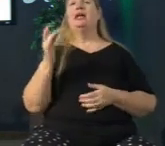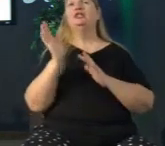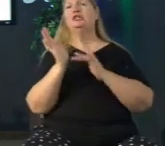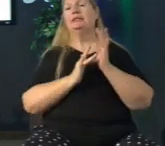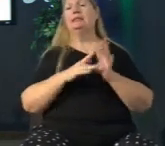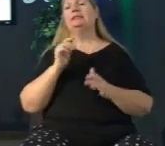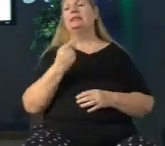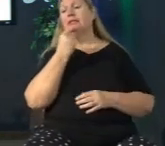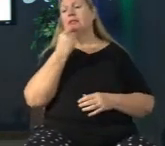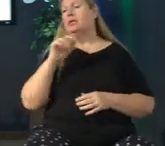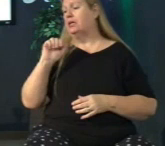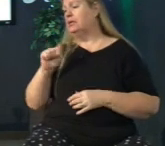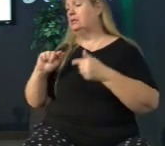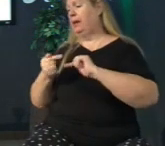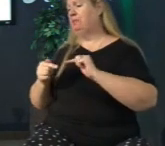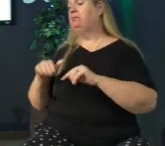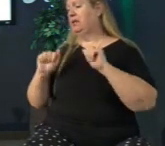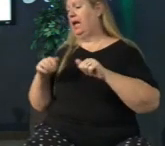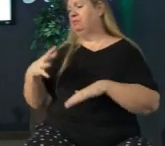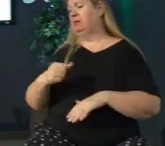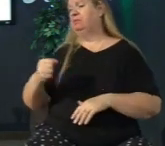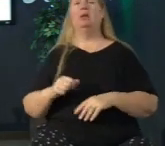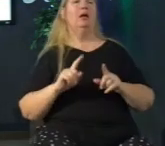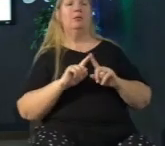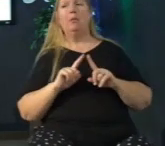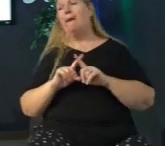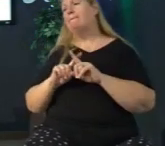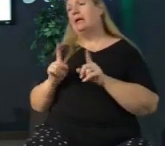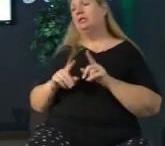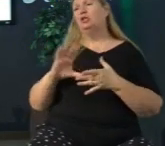taken away but what kind of story would that be to tell